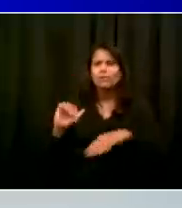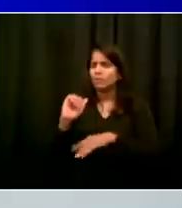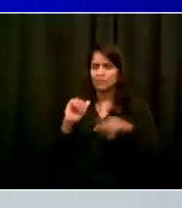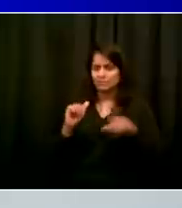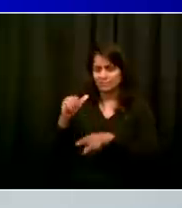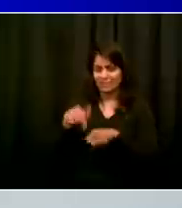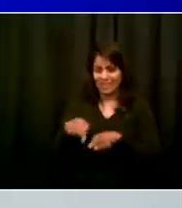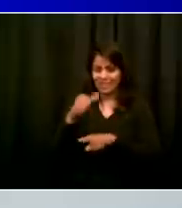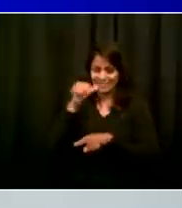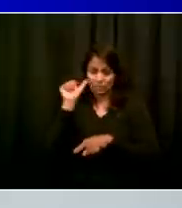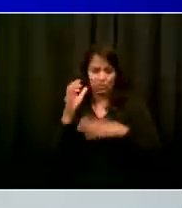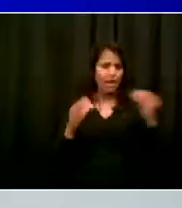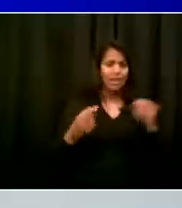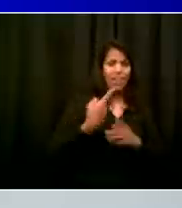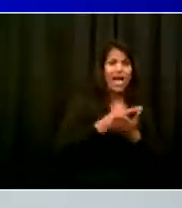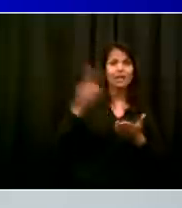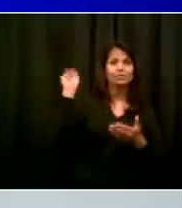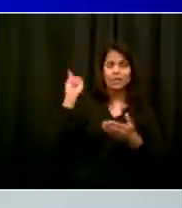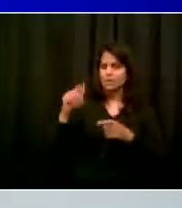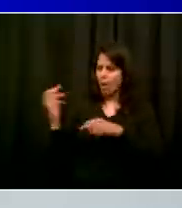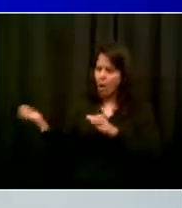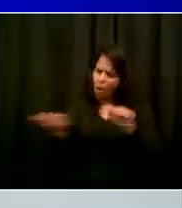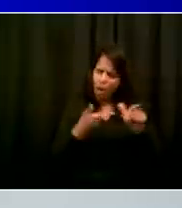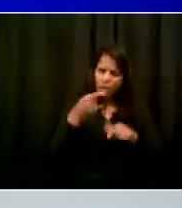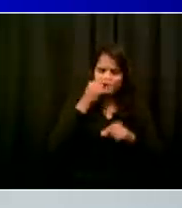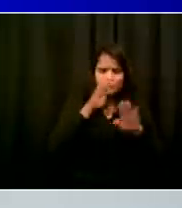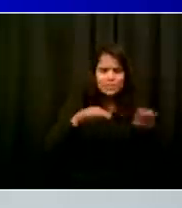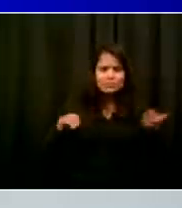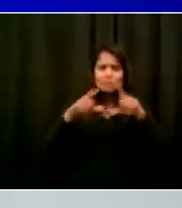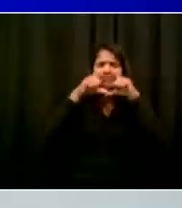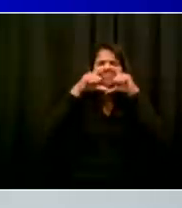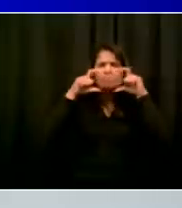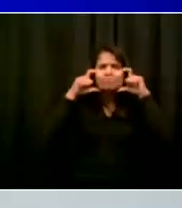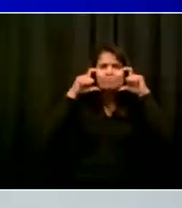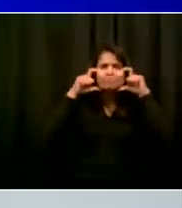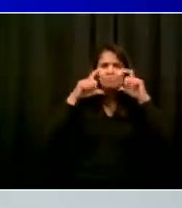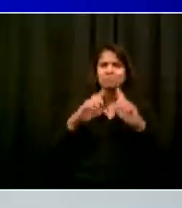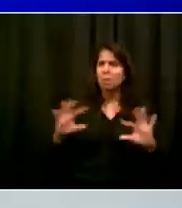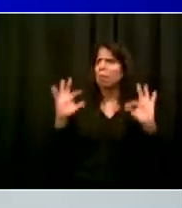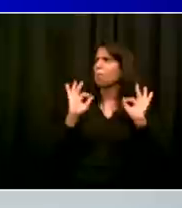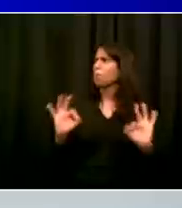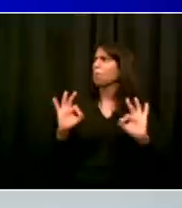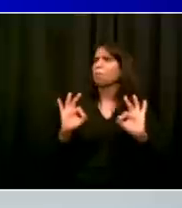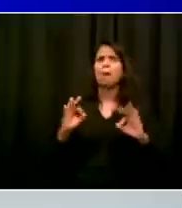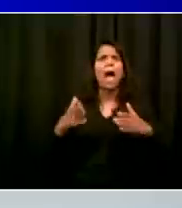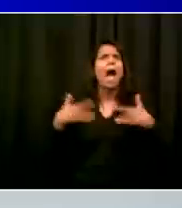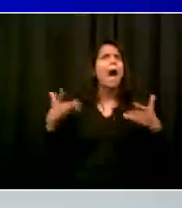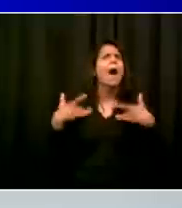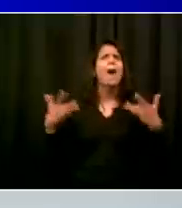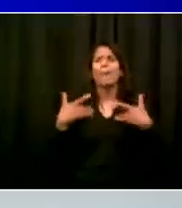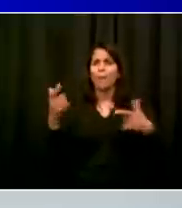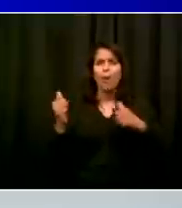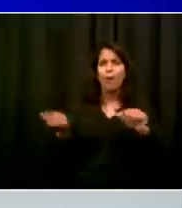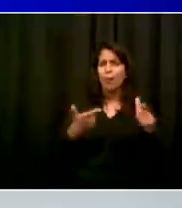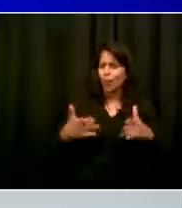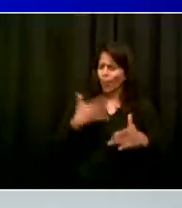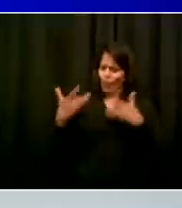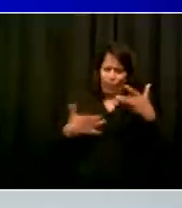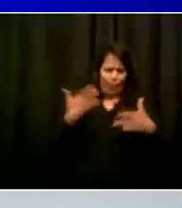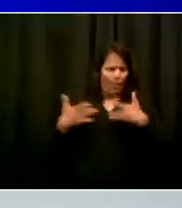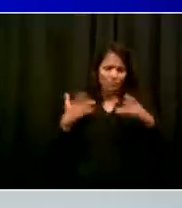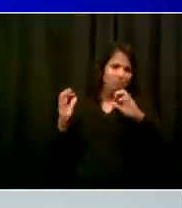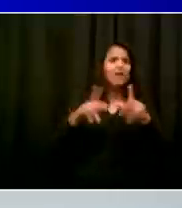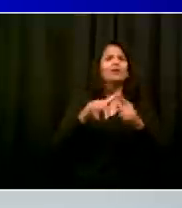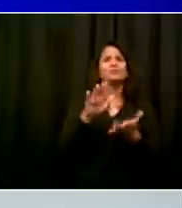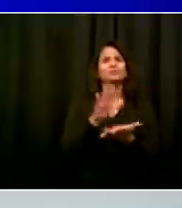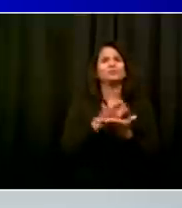social distancing being respected. We also saw kids really happy to be back in school with the teachers they love, with their friends. And we